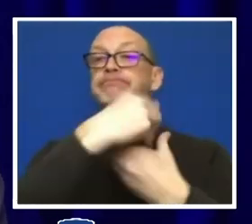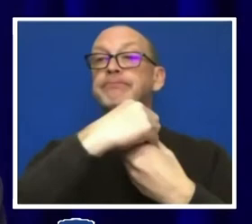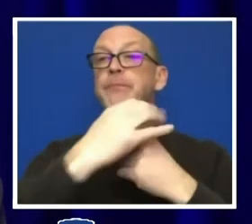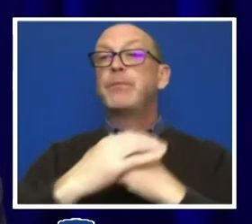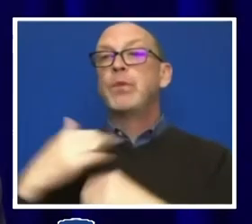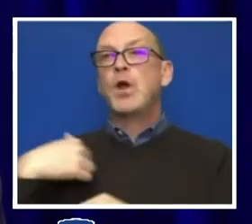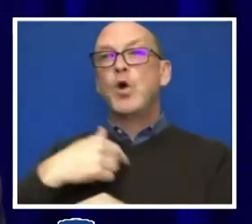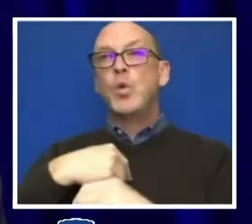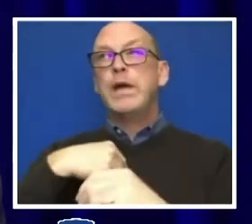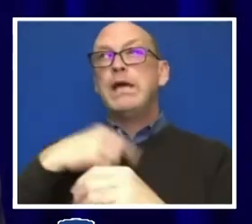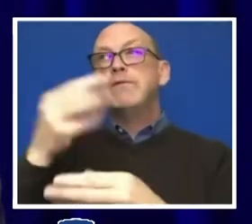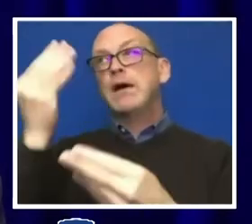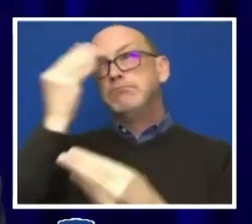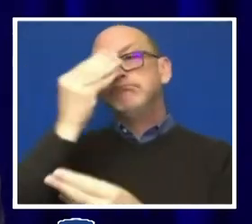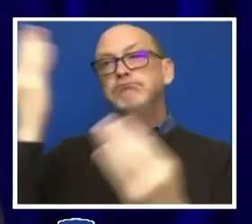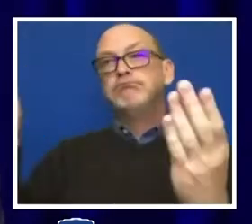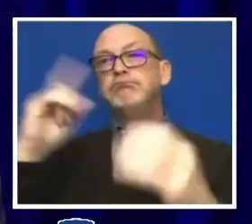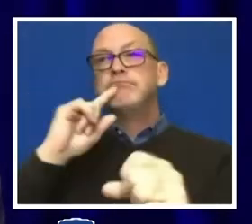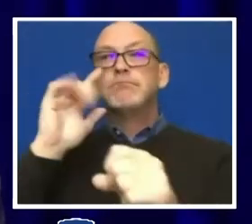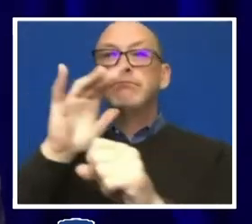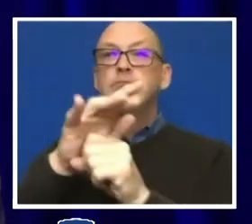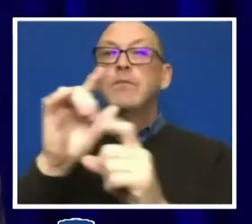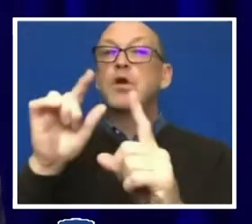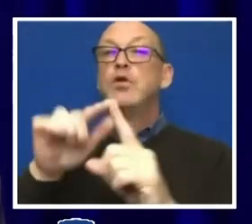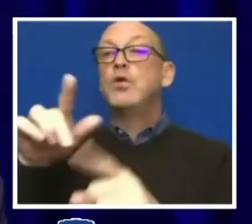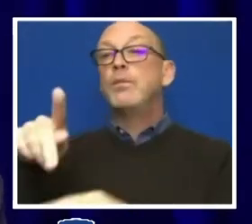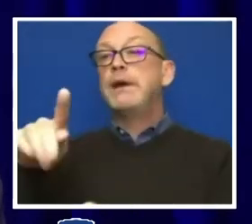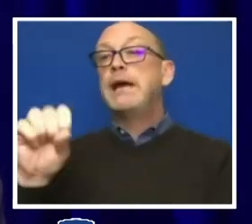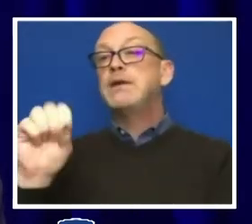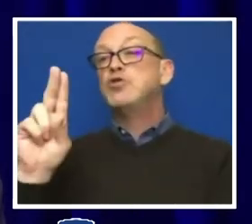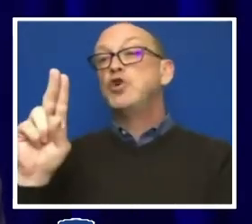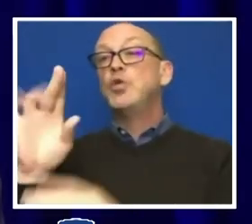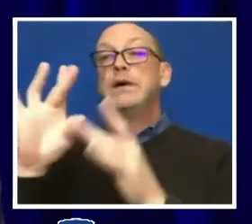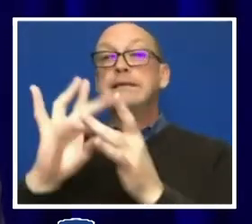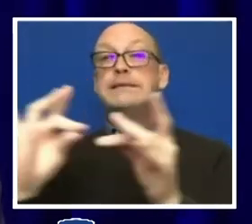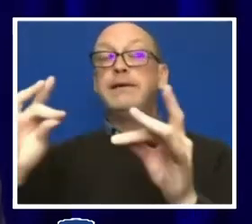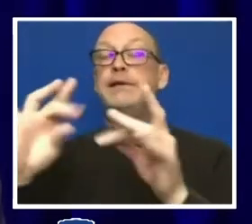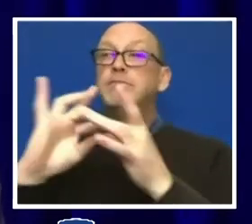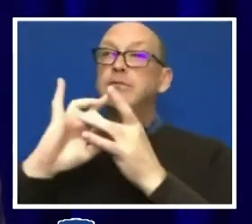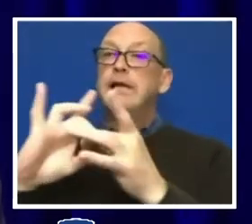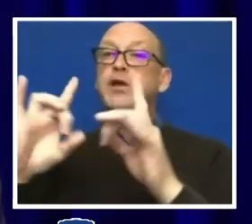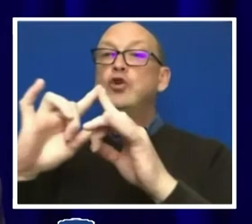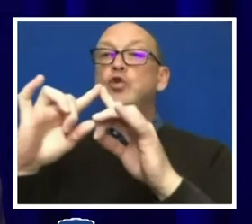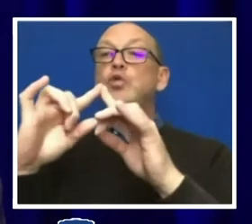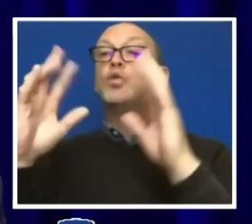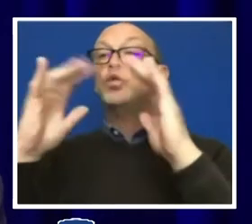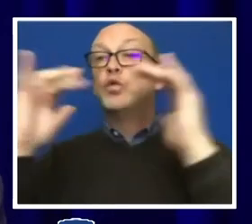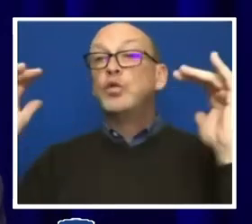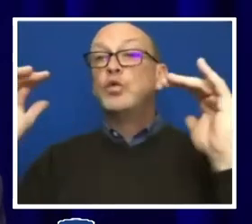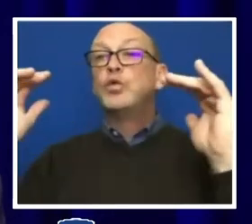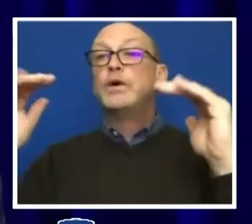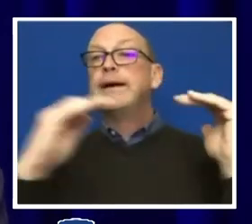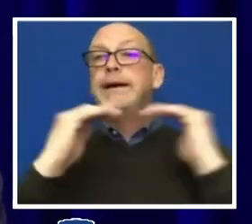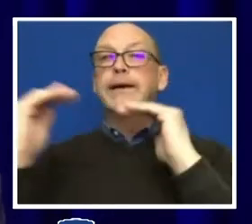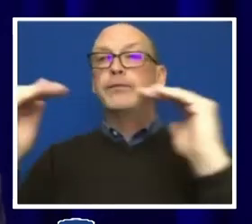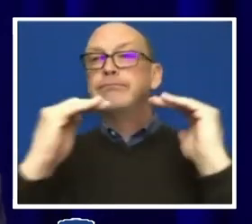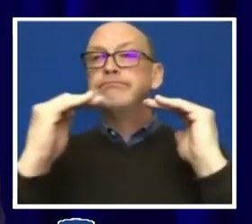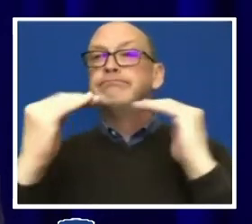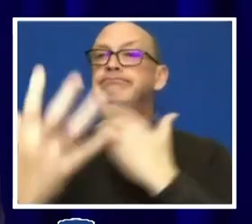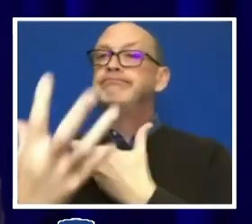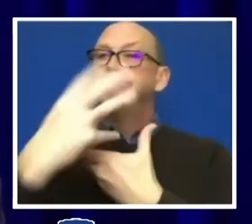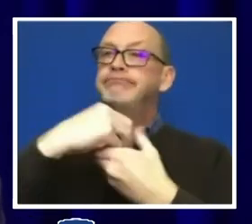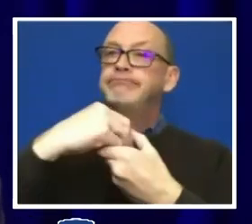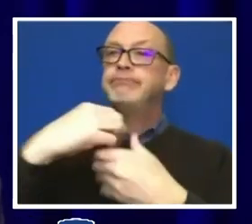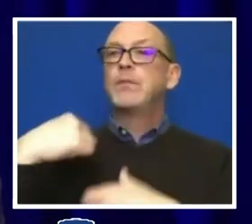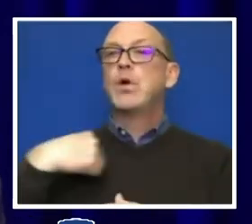our commitment in the Penn State Statement on Diversity, Equity, and Inclusion. We realize much